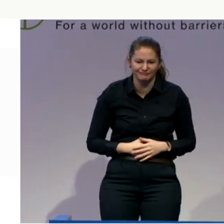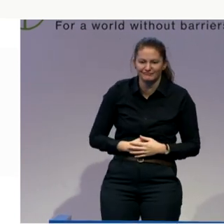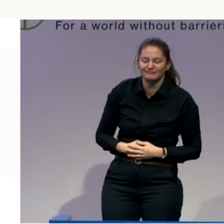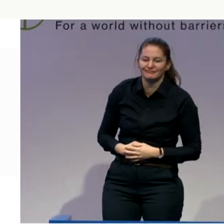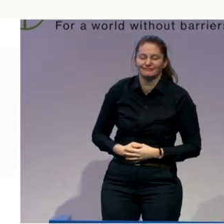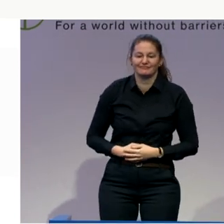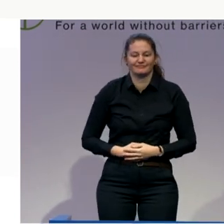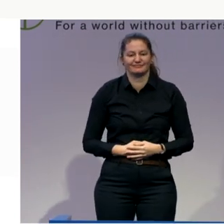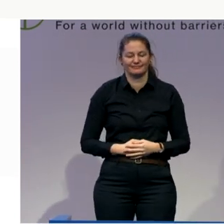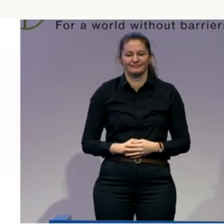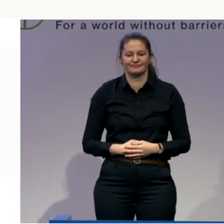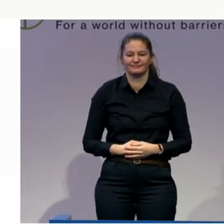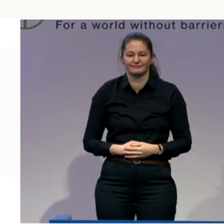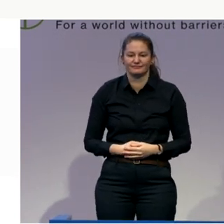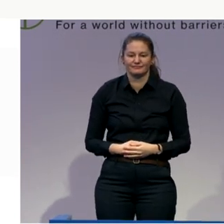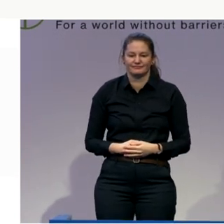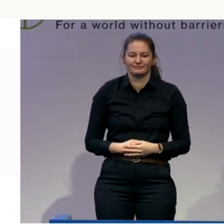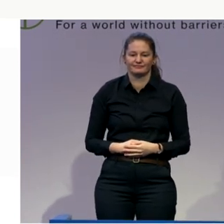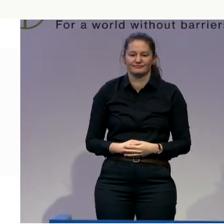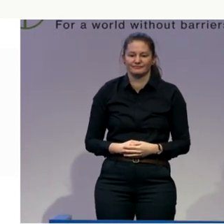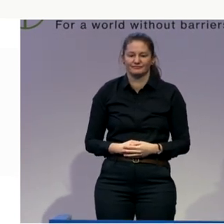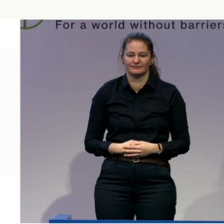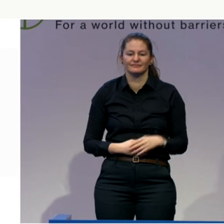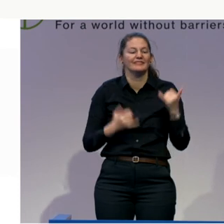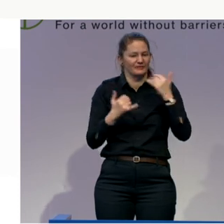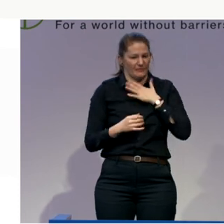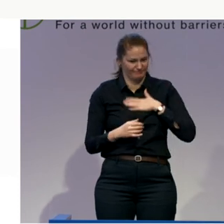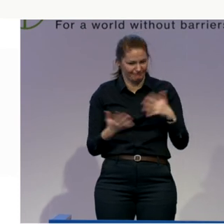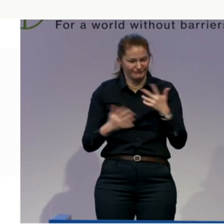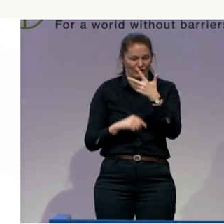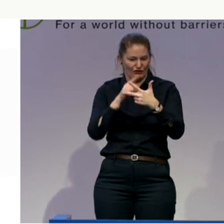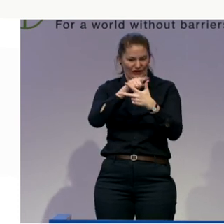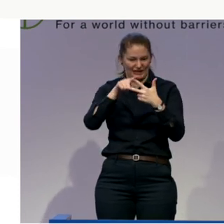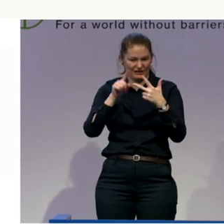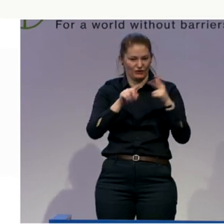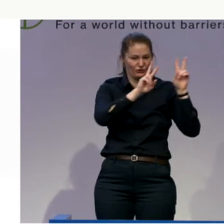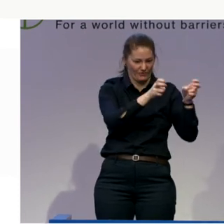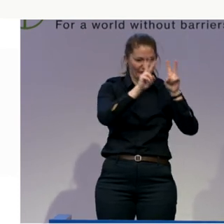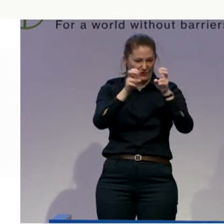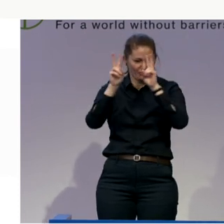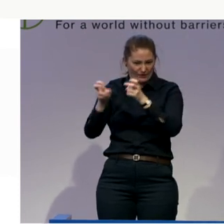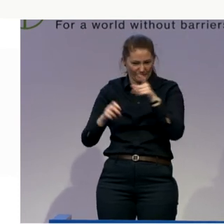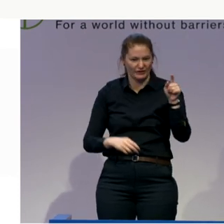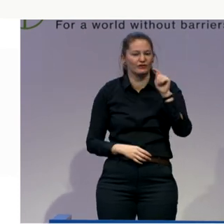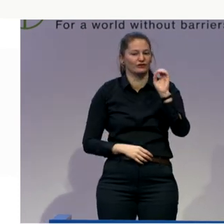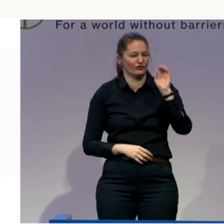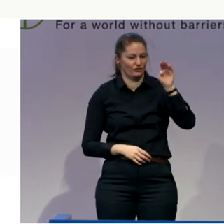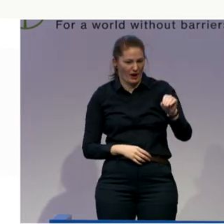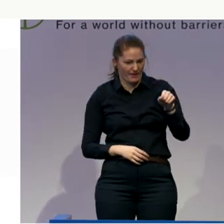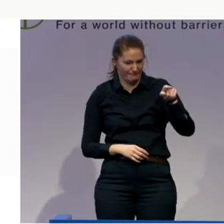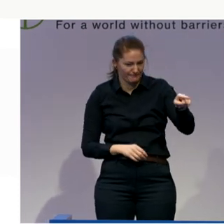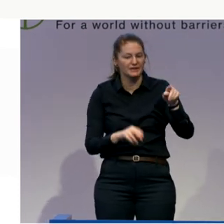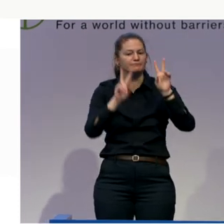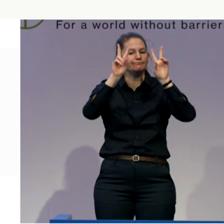I think, three issues that you've brought up. with Tom, want to address the whole issue